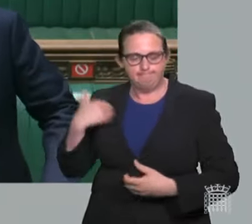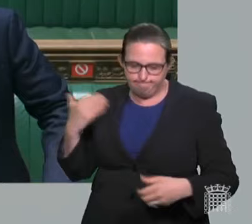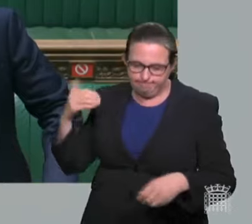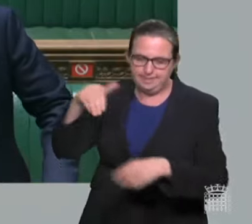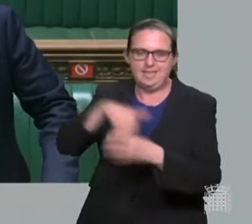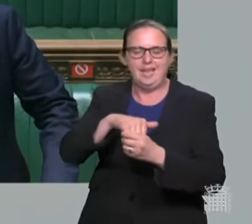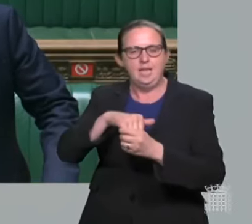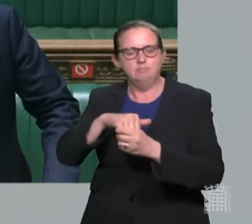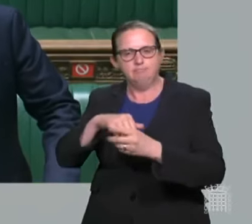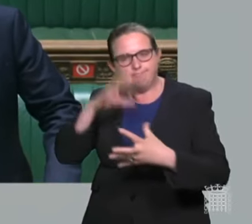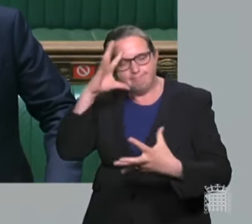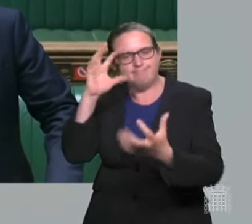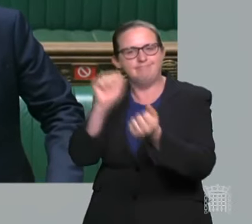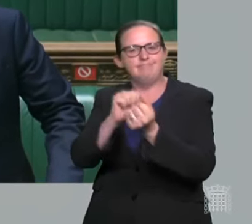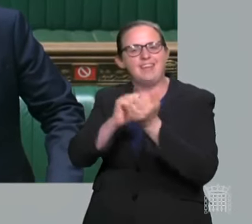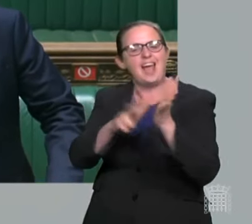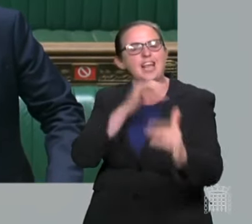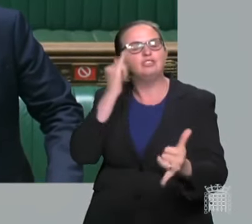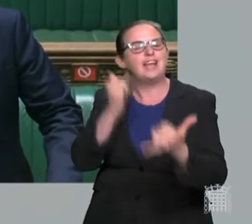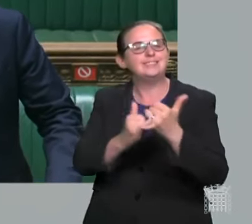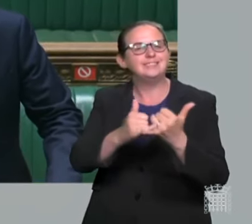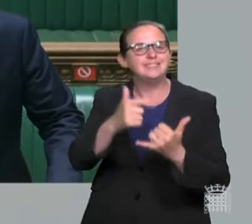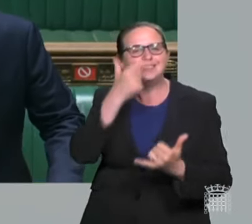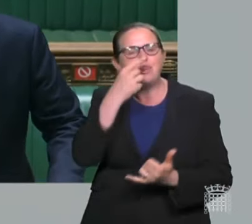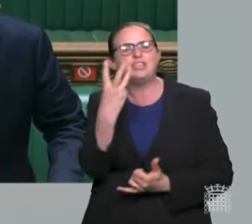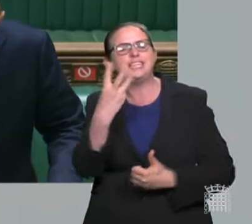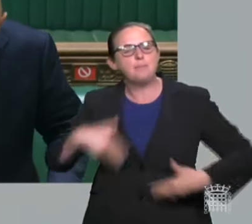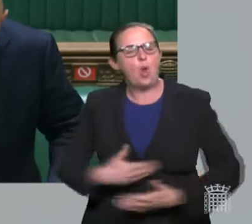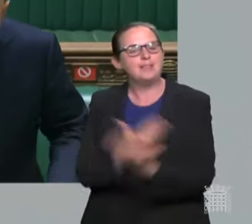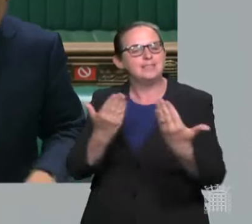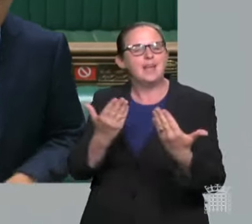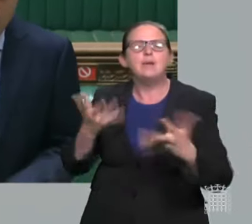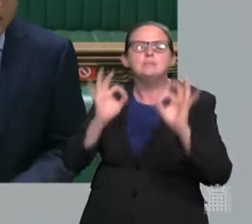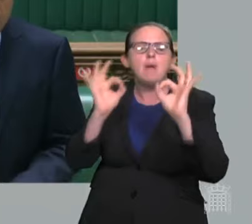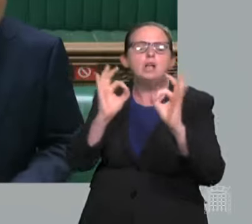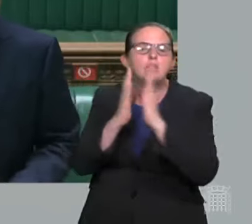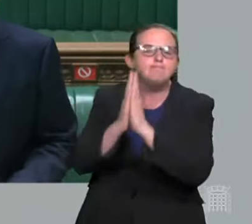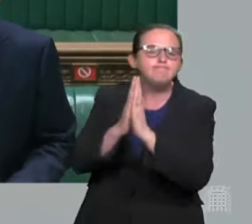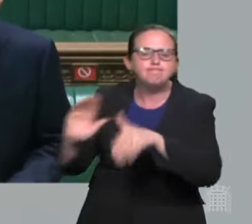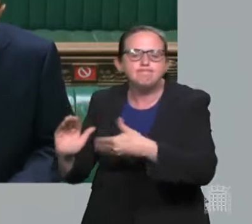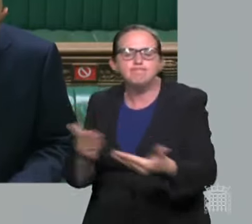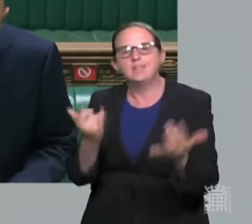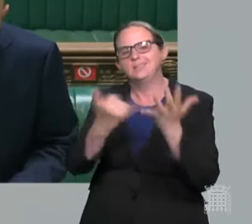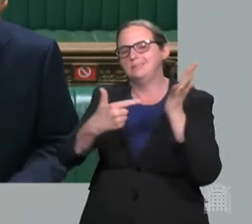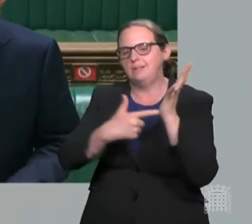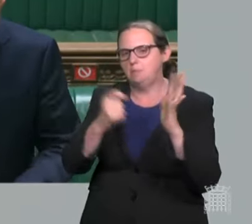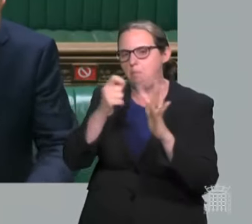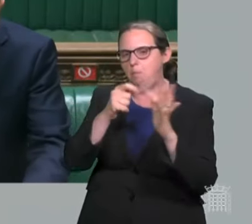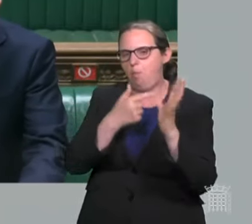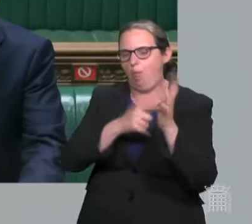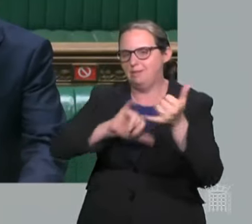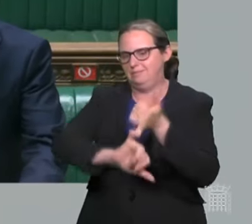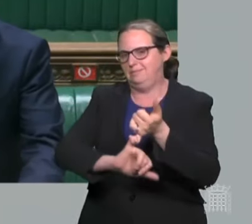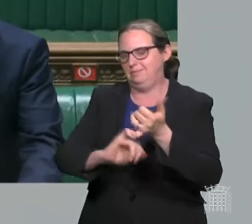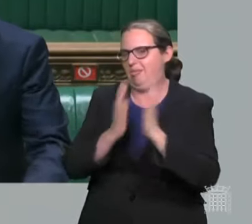73rd birthday at St Paul's Cathedral. Together we reflected on a year like no other for the